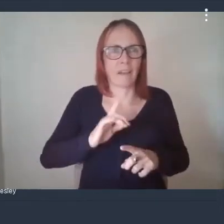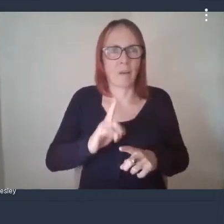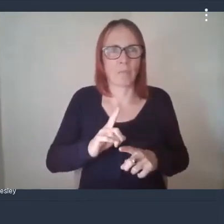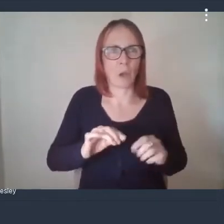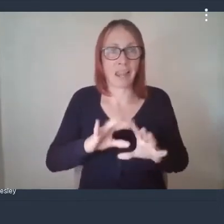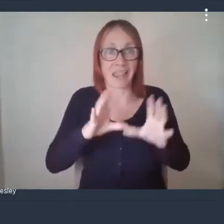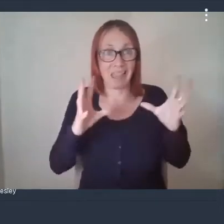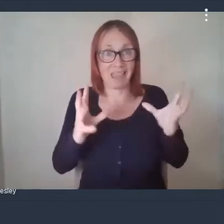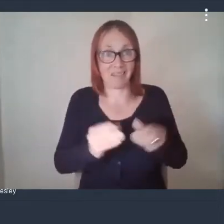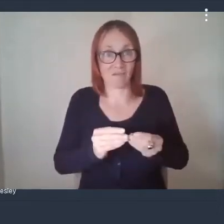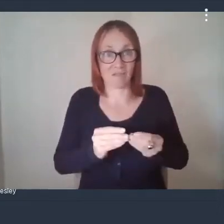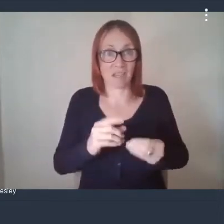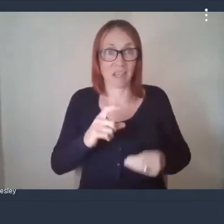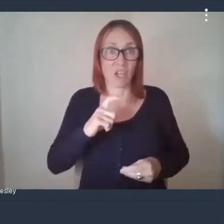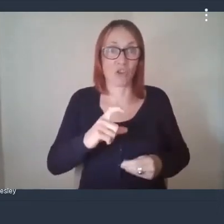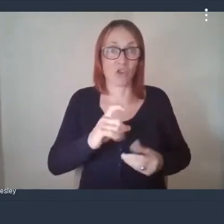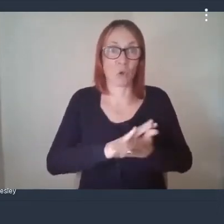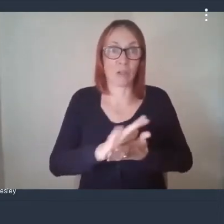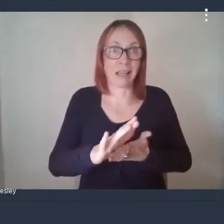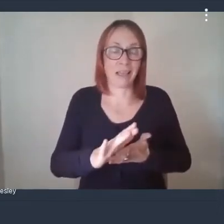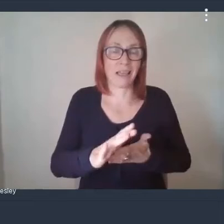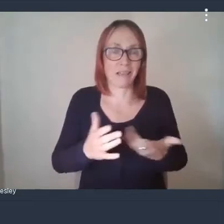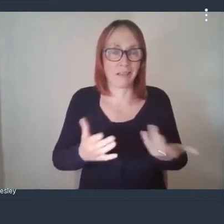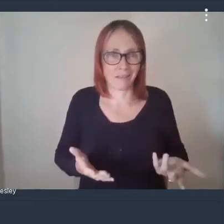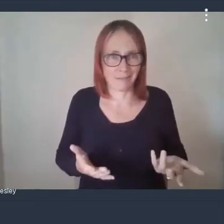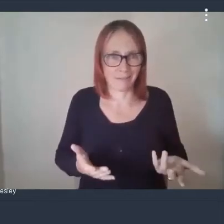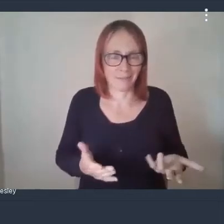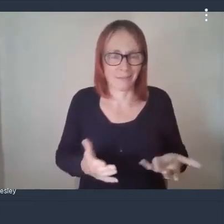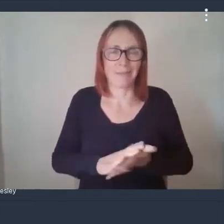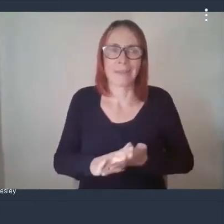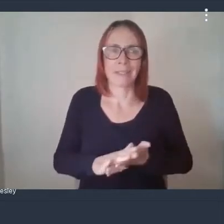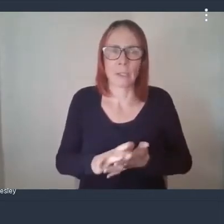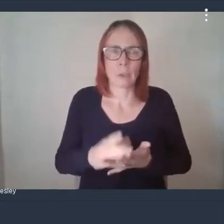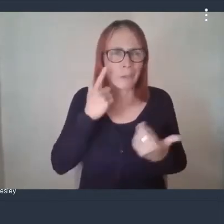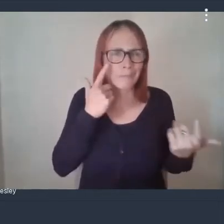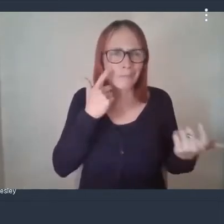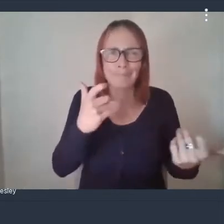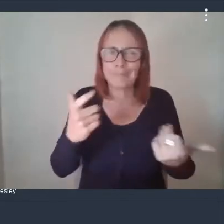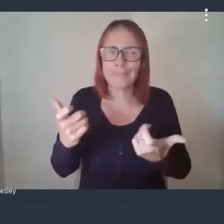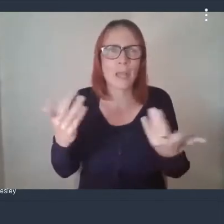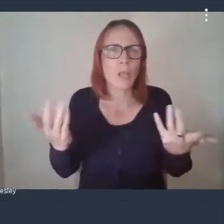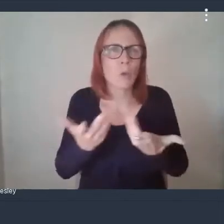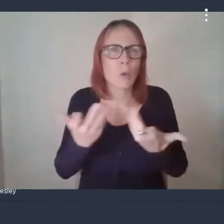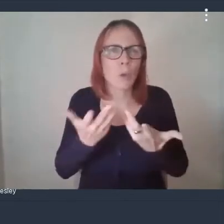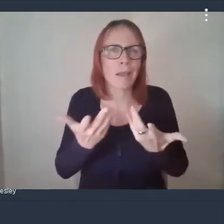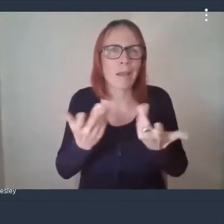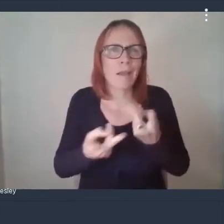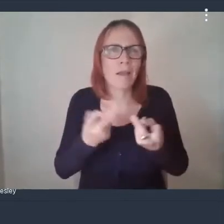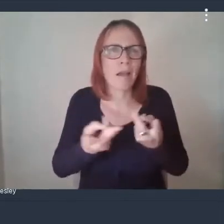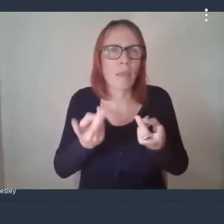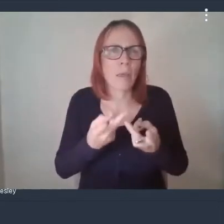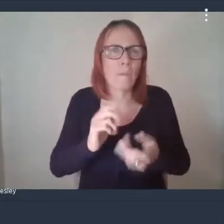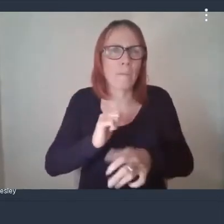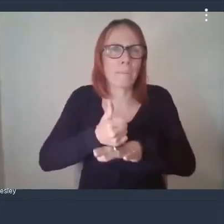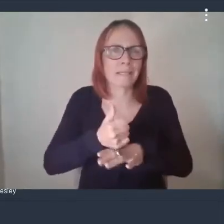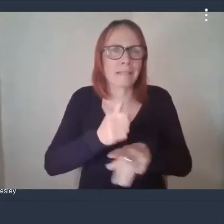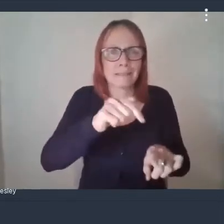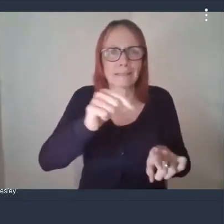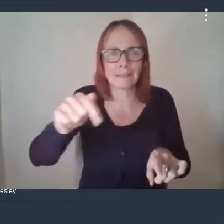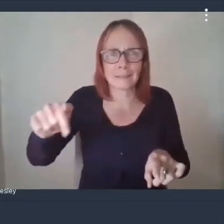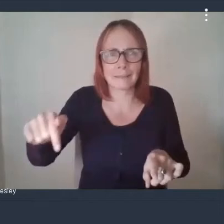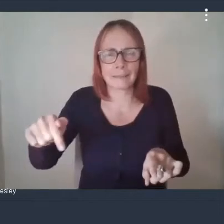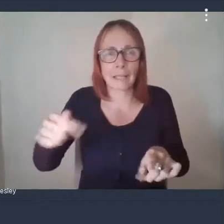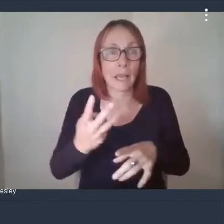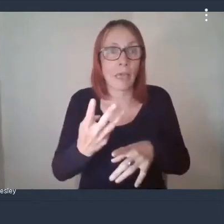so strategically looked at where else we needed to have a base and three years ago we took the decision